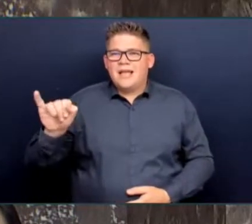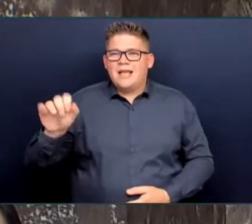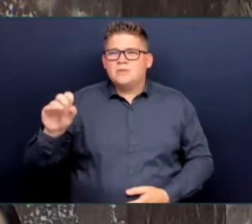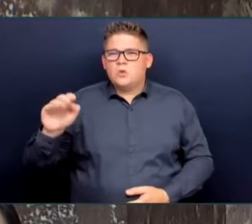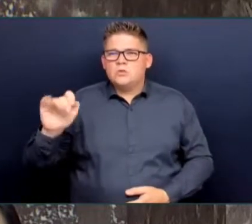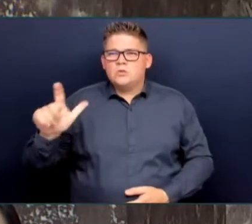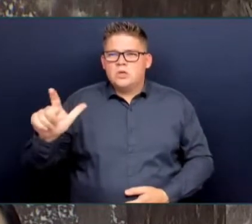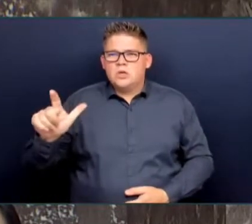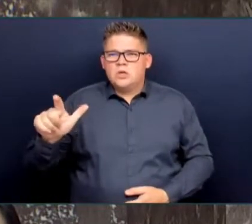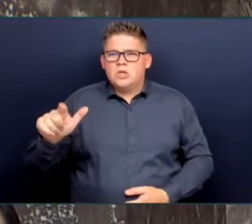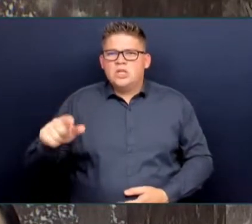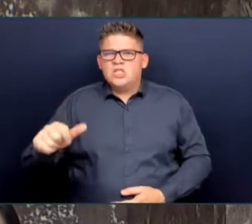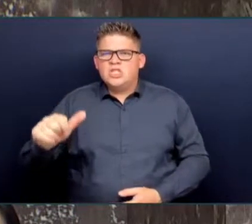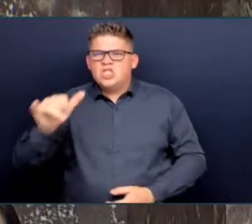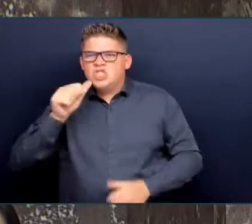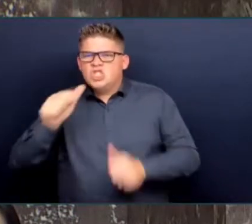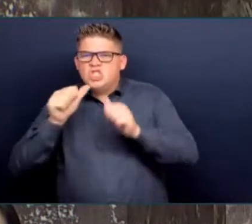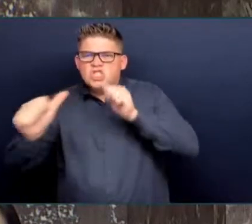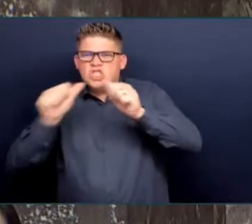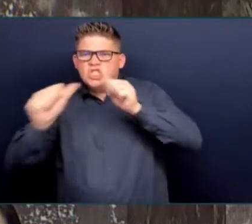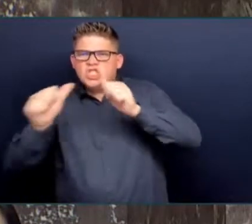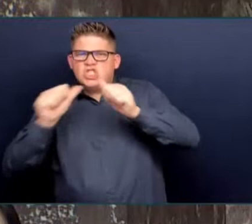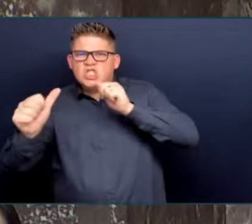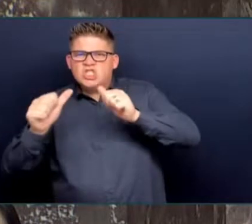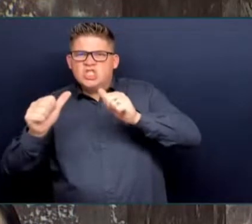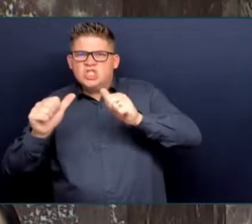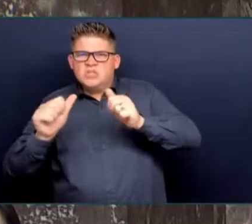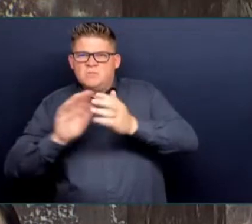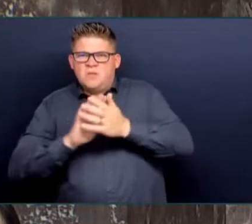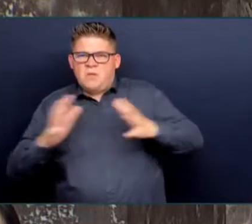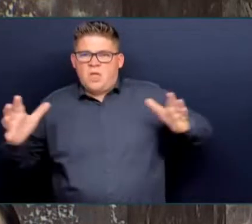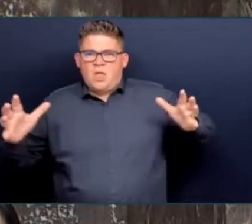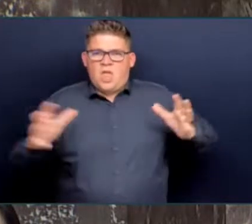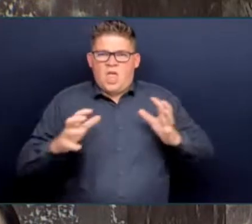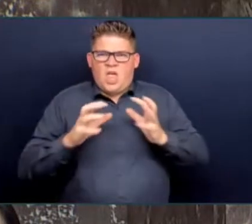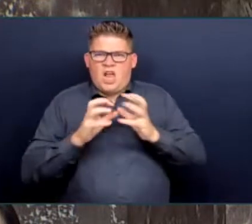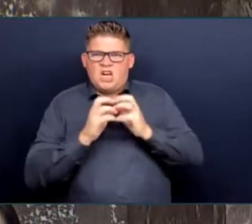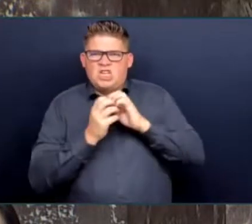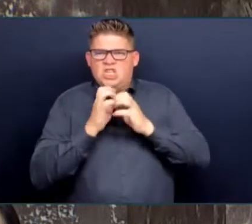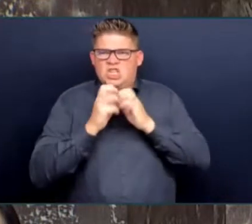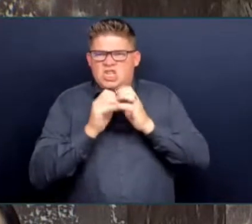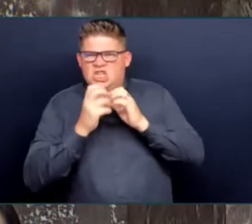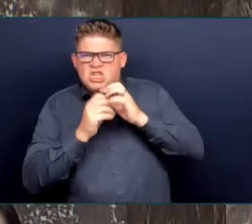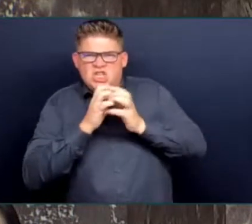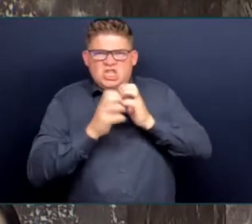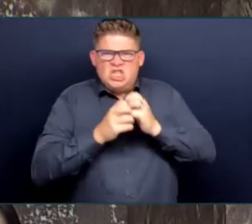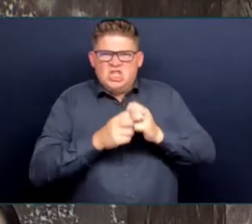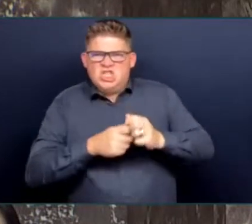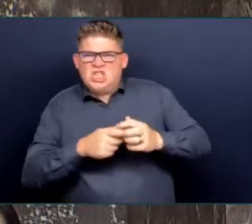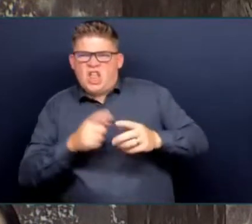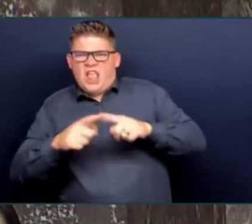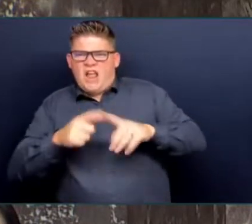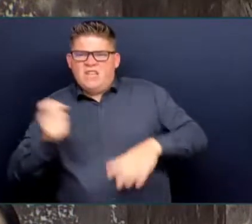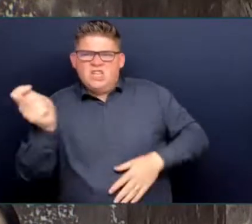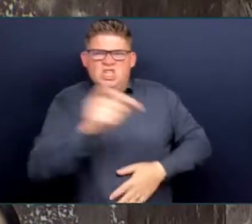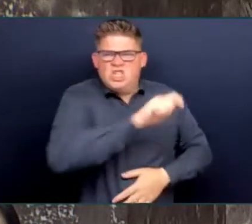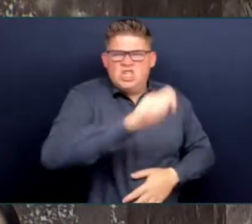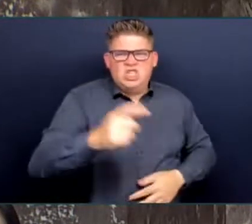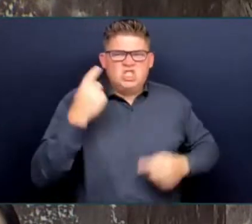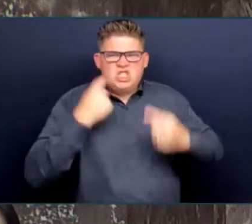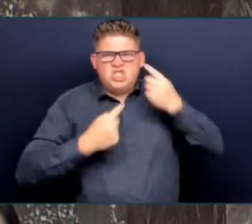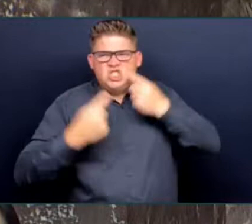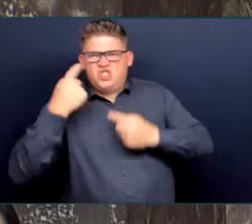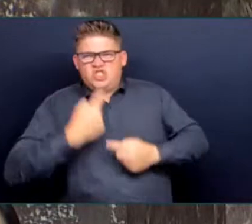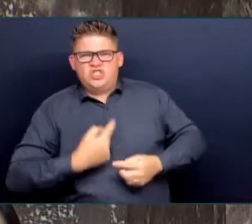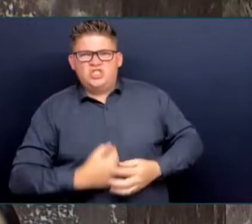people that know each other, and the police are dealing with that as well. They made a series of arrests and charges in relation to those events.